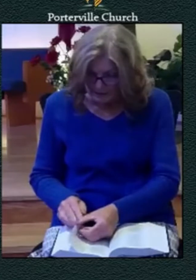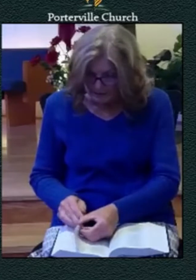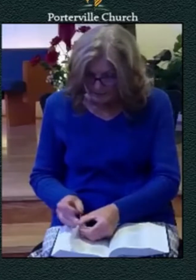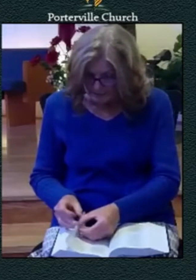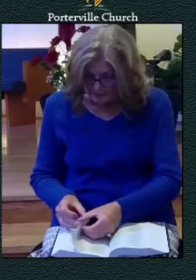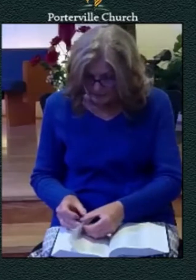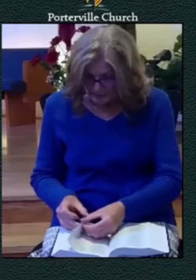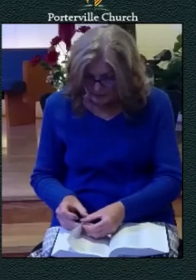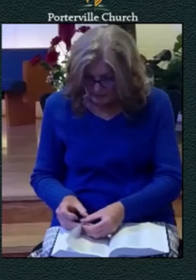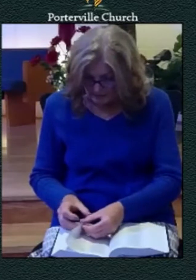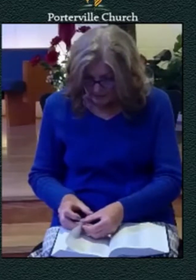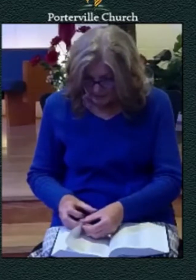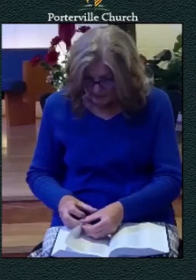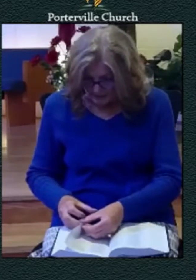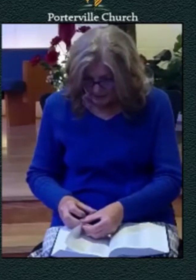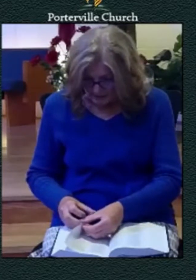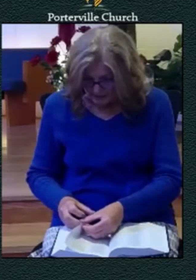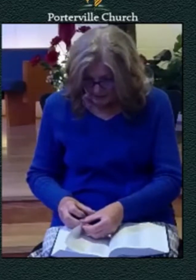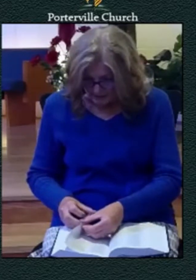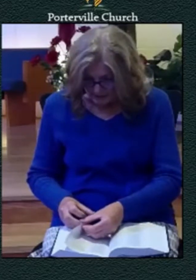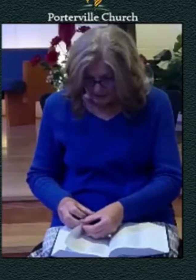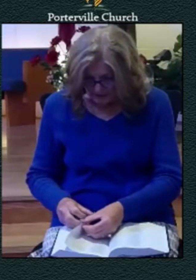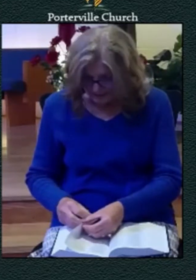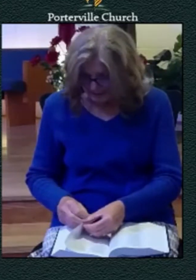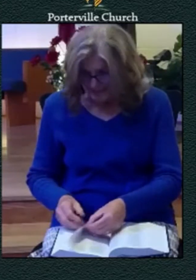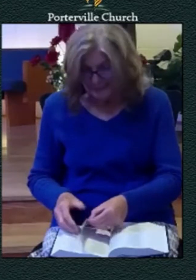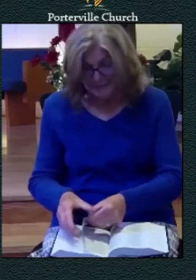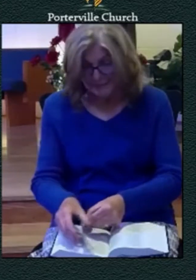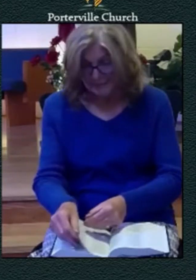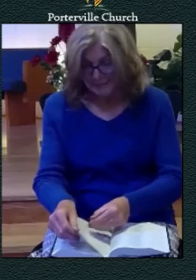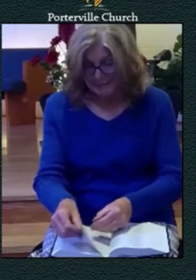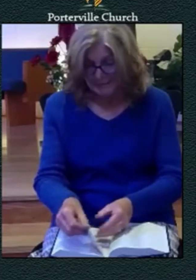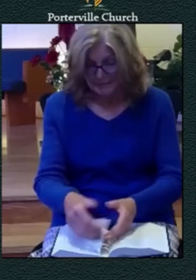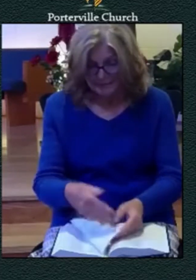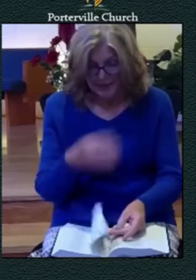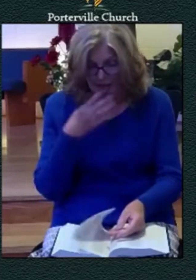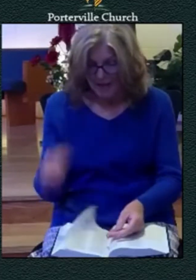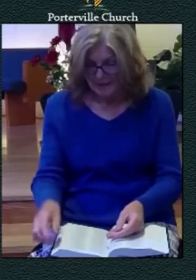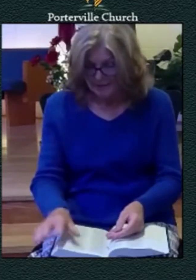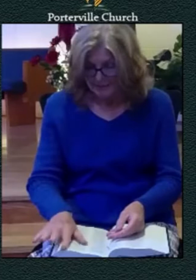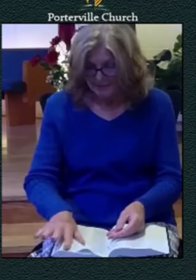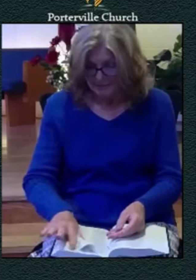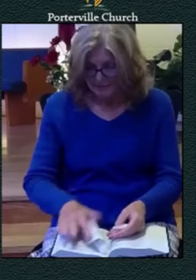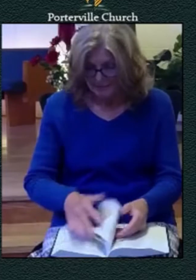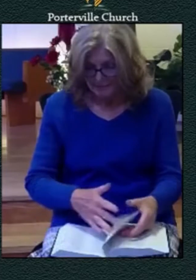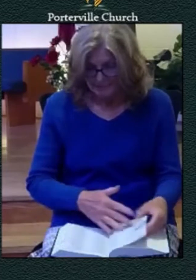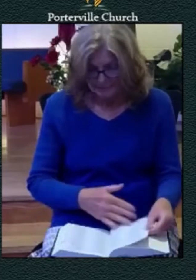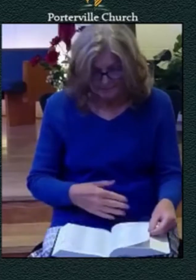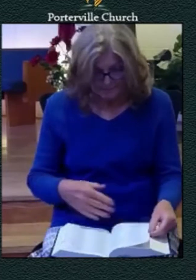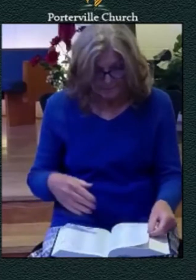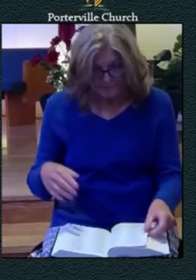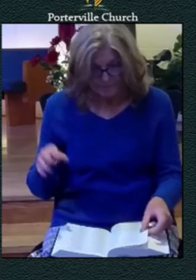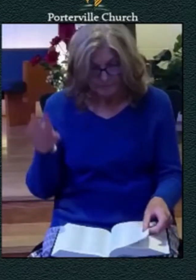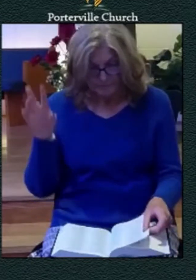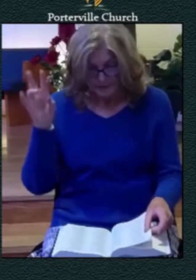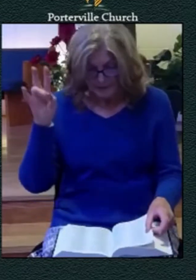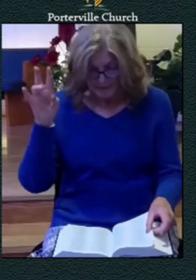reads verse 10 and i said this is my infirmity